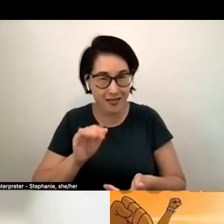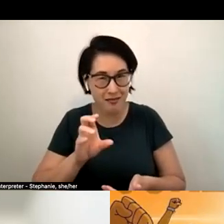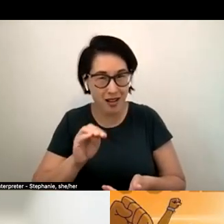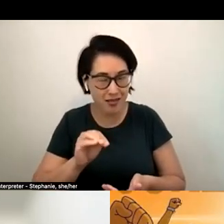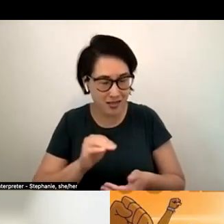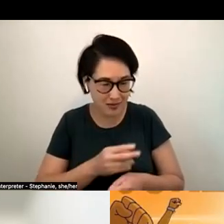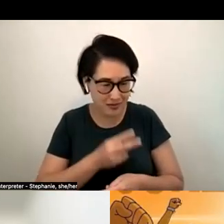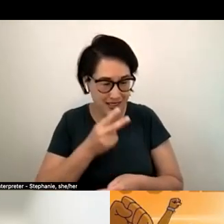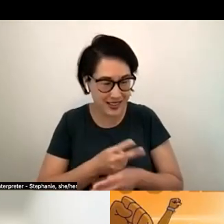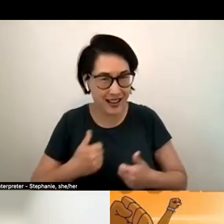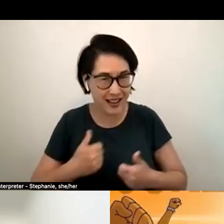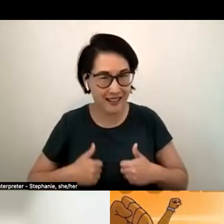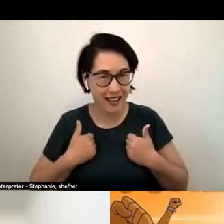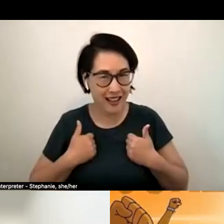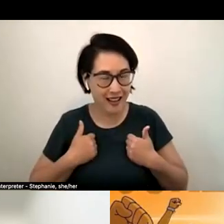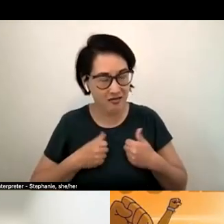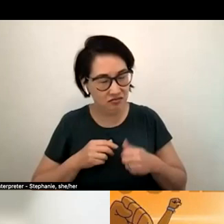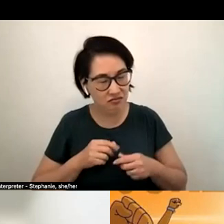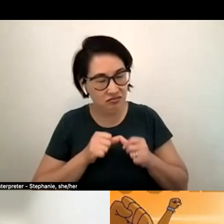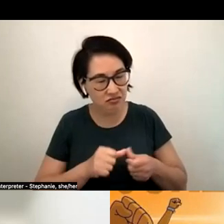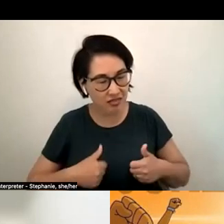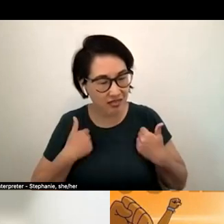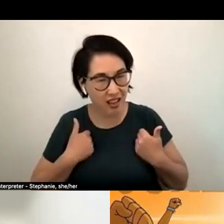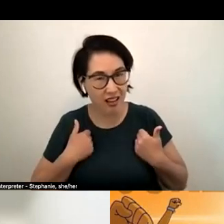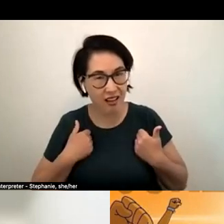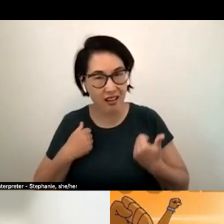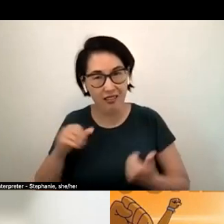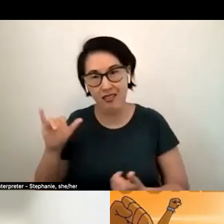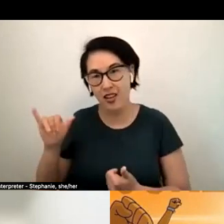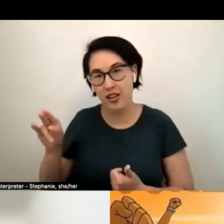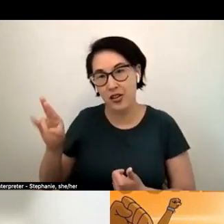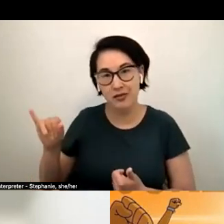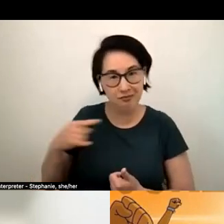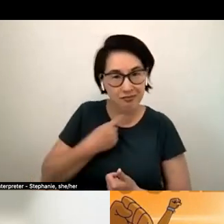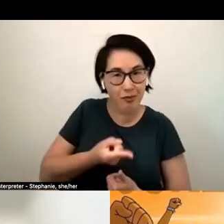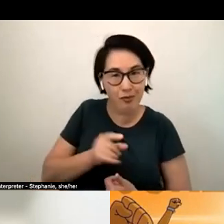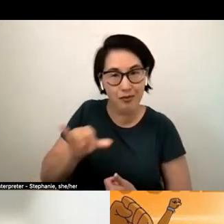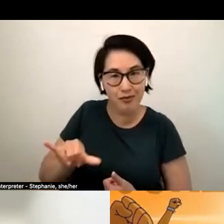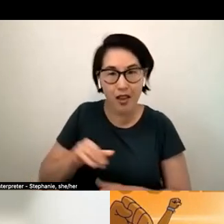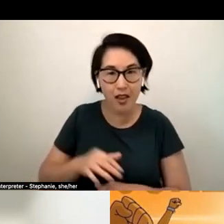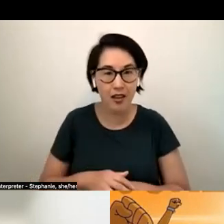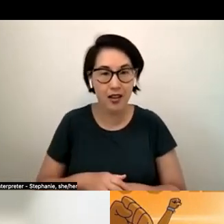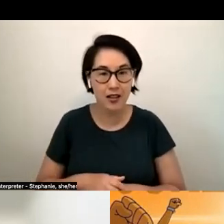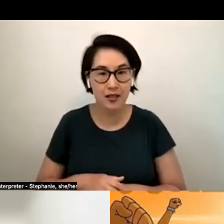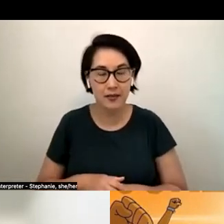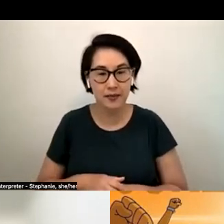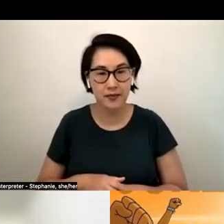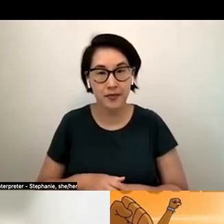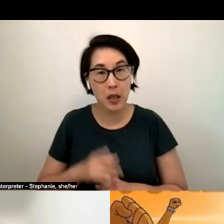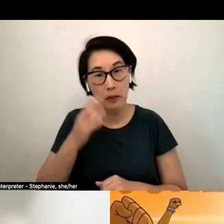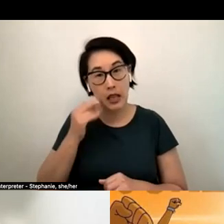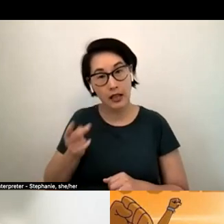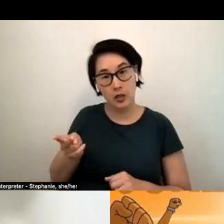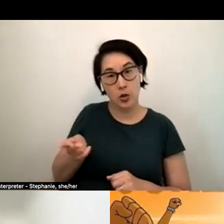stay alive right because they had engaged with each other